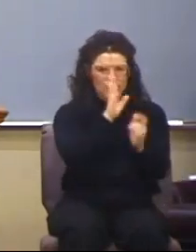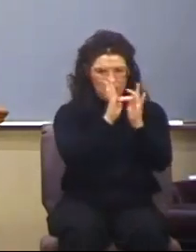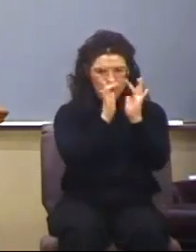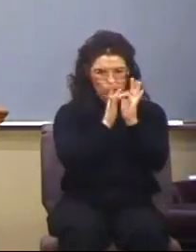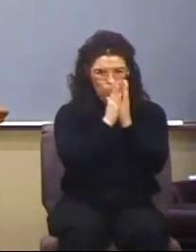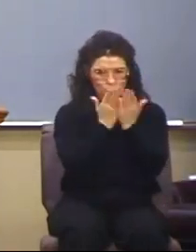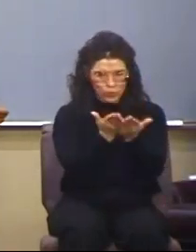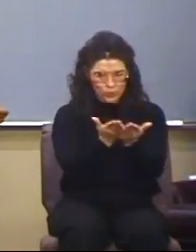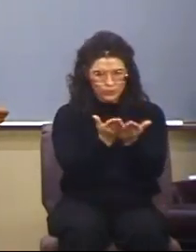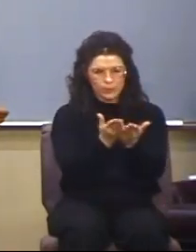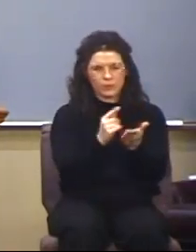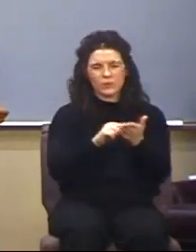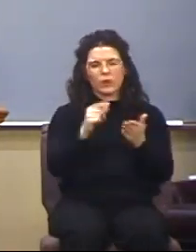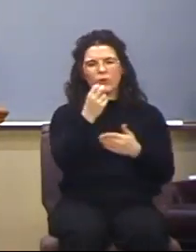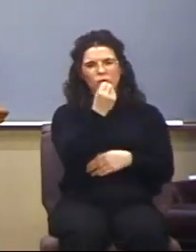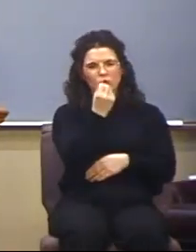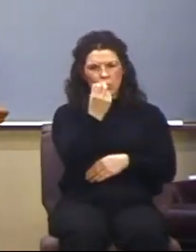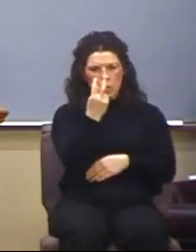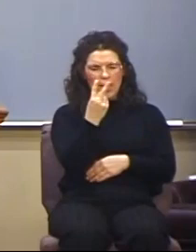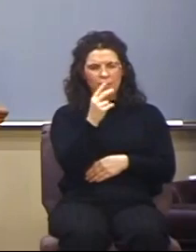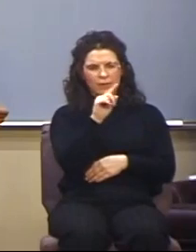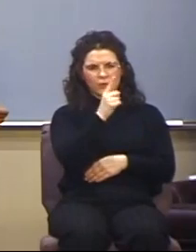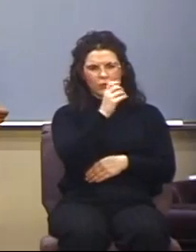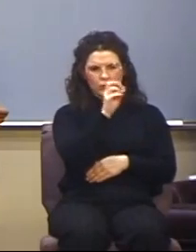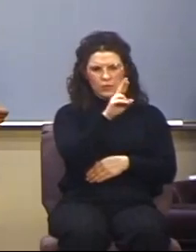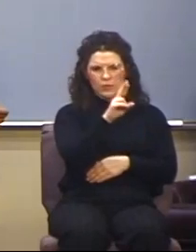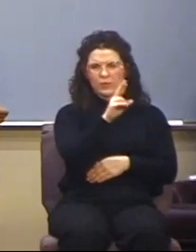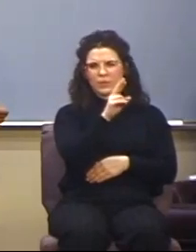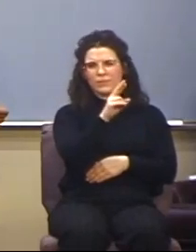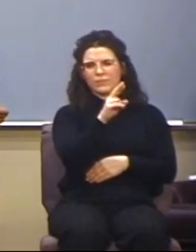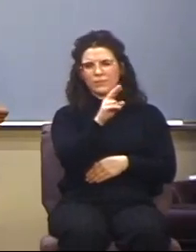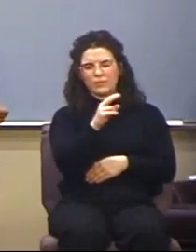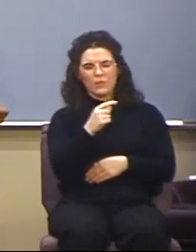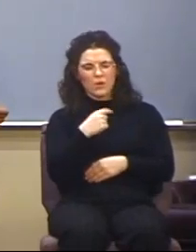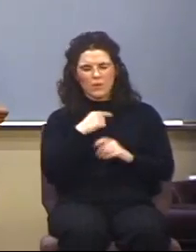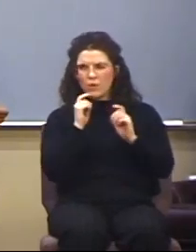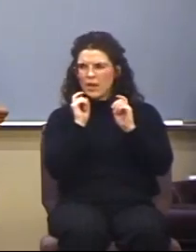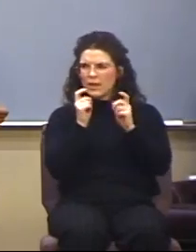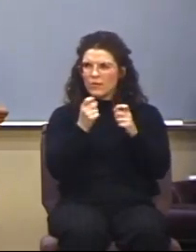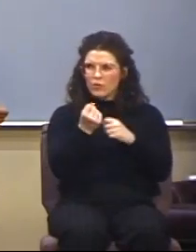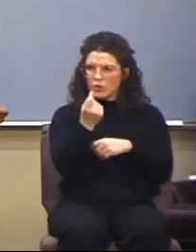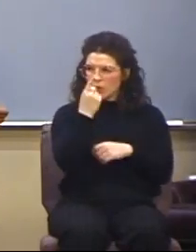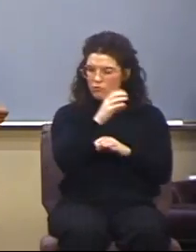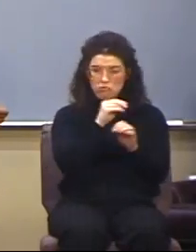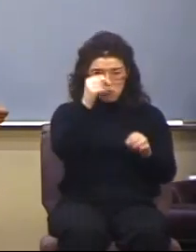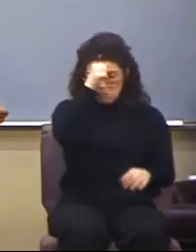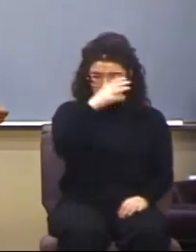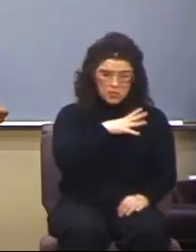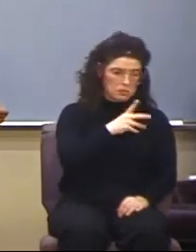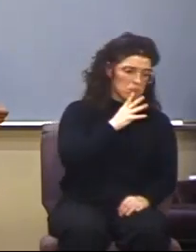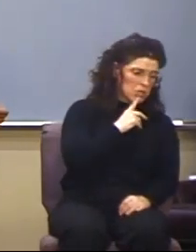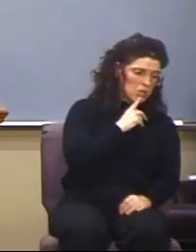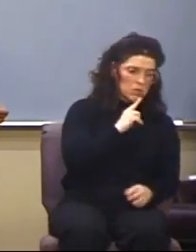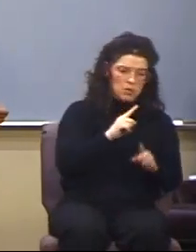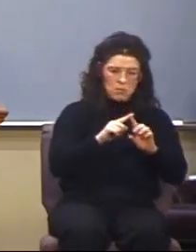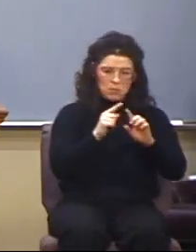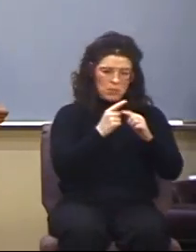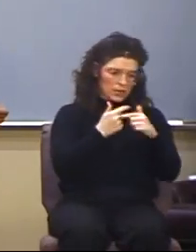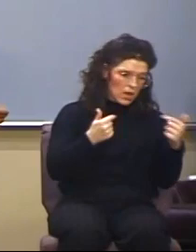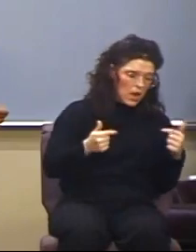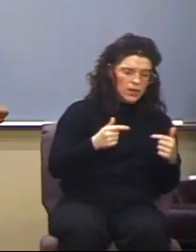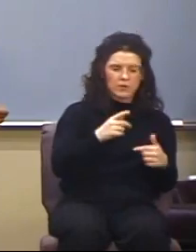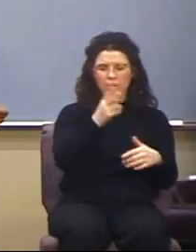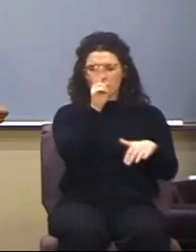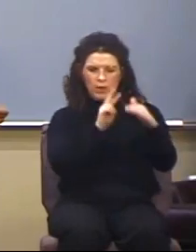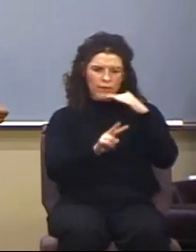wherefore, I give you to understand, that no man speaking, whether by tongues, prophesying, dreams,